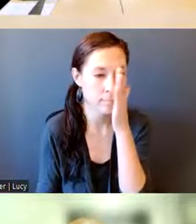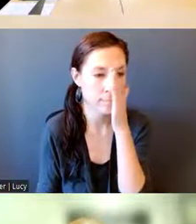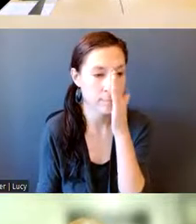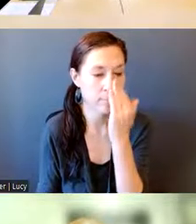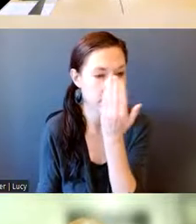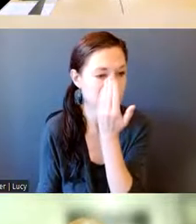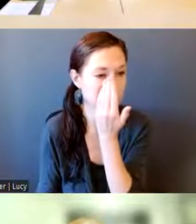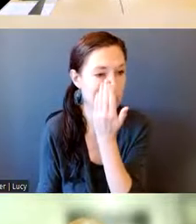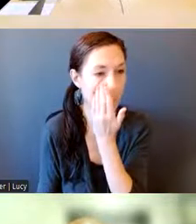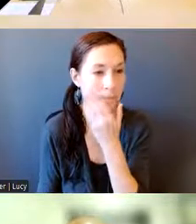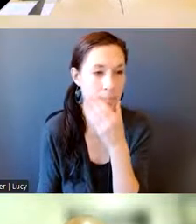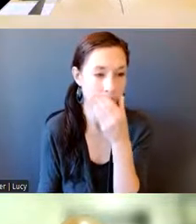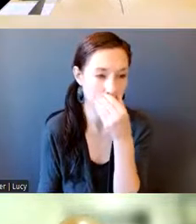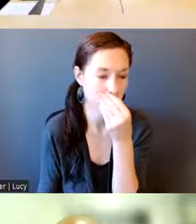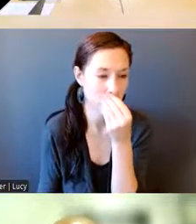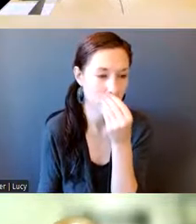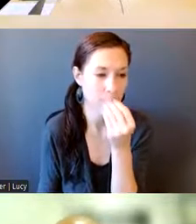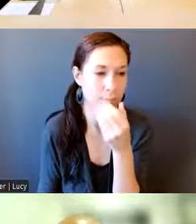Obrigado. Good morning.